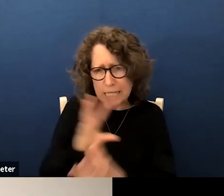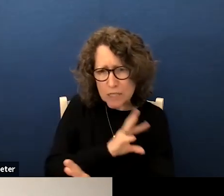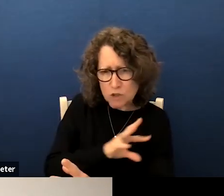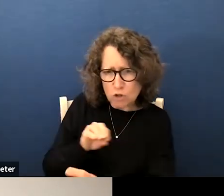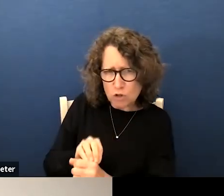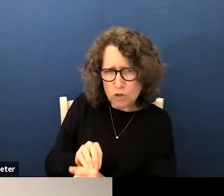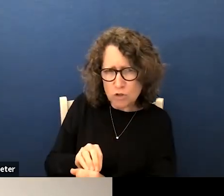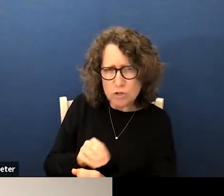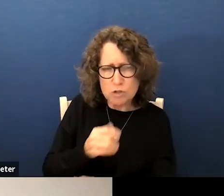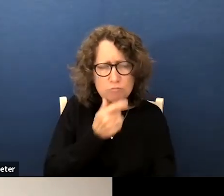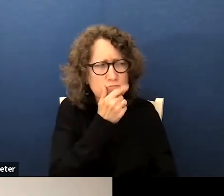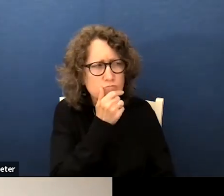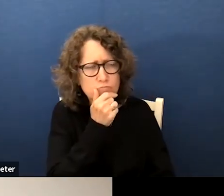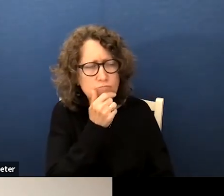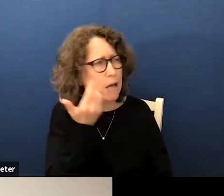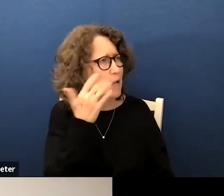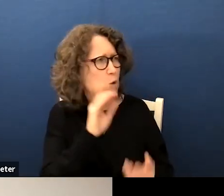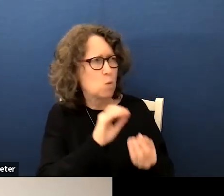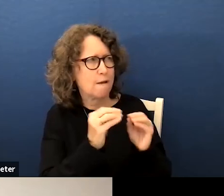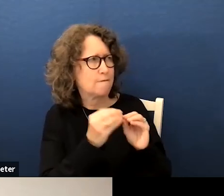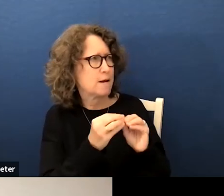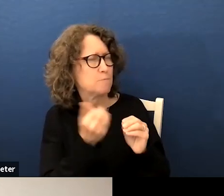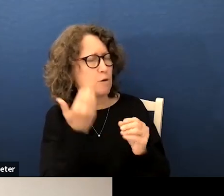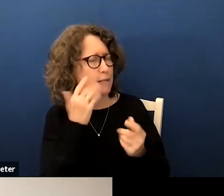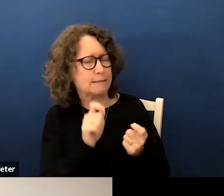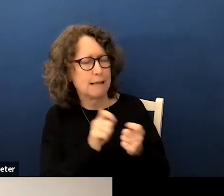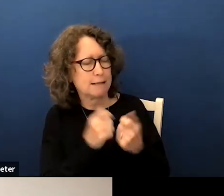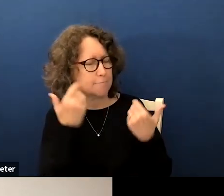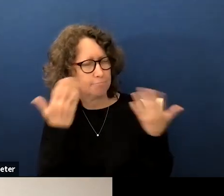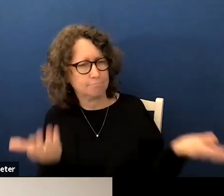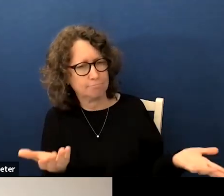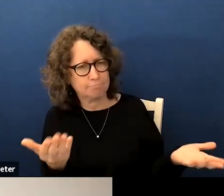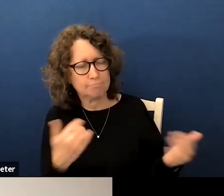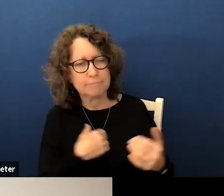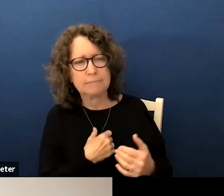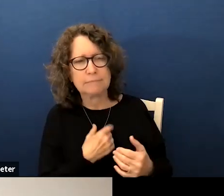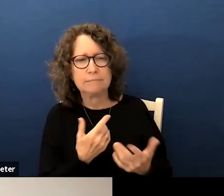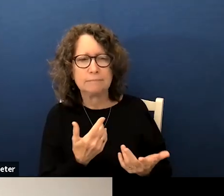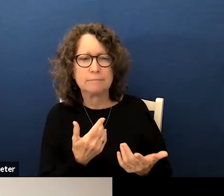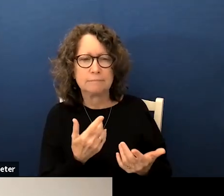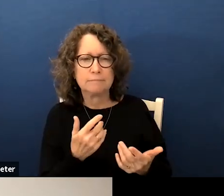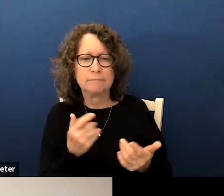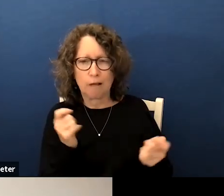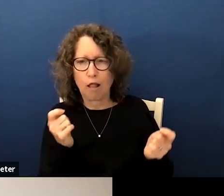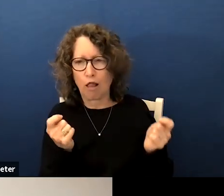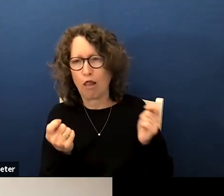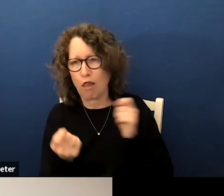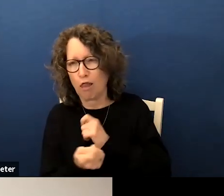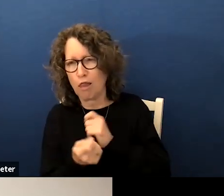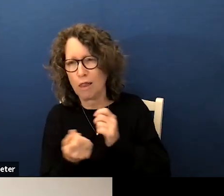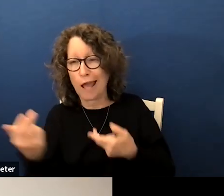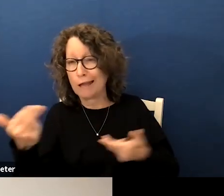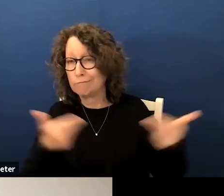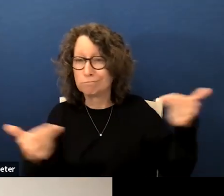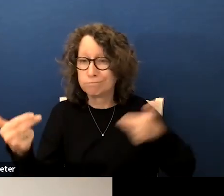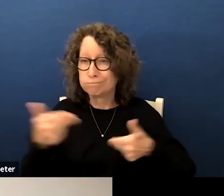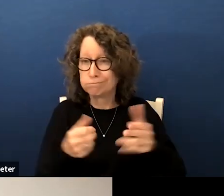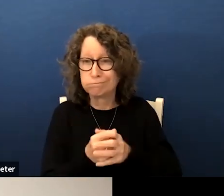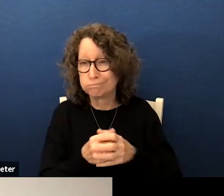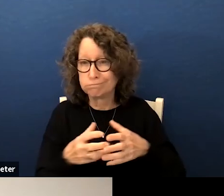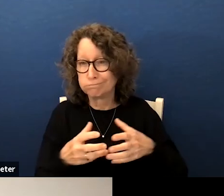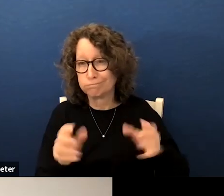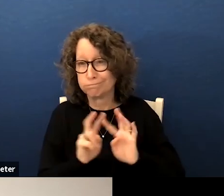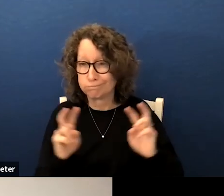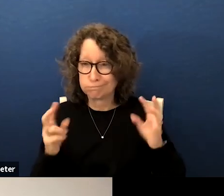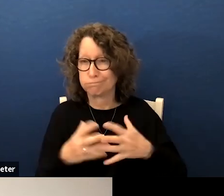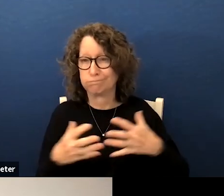that group i don't have the breakdown of that because like i said it has it has evolved we're inviting more people